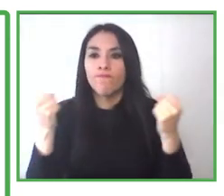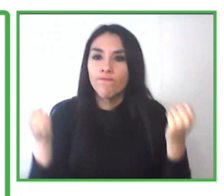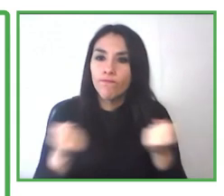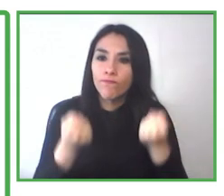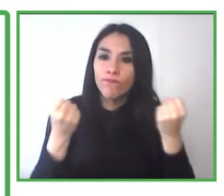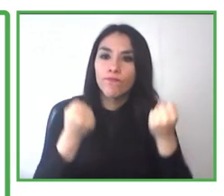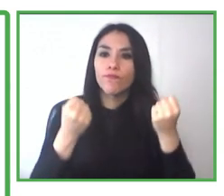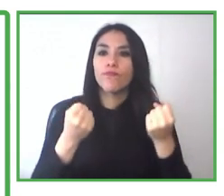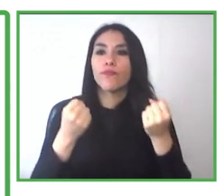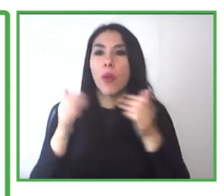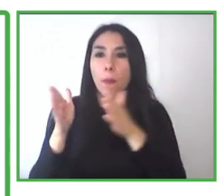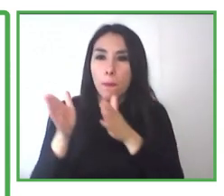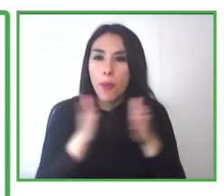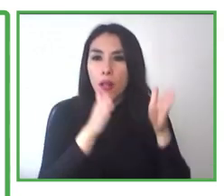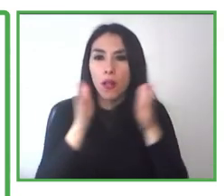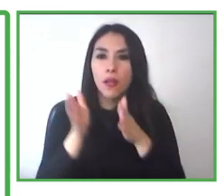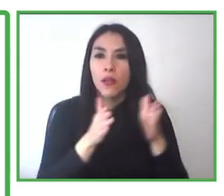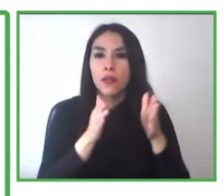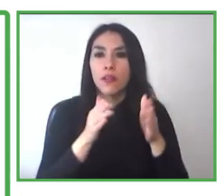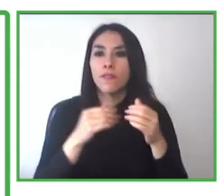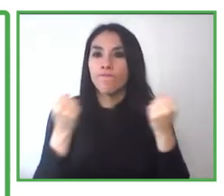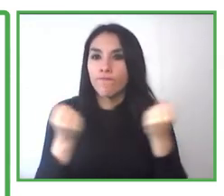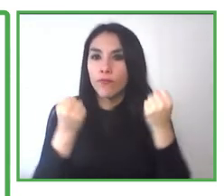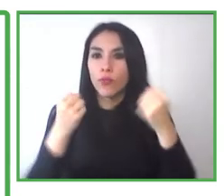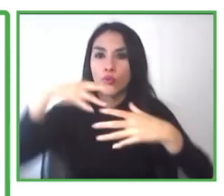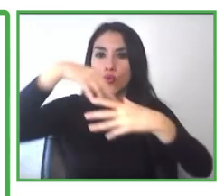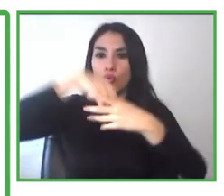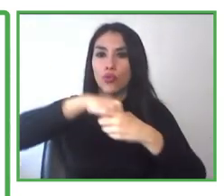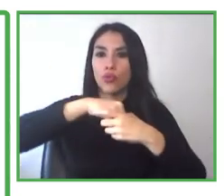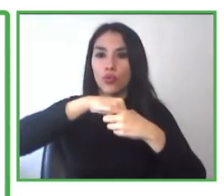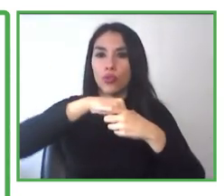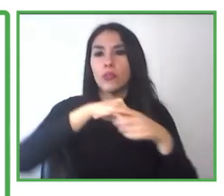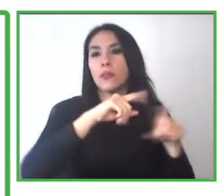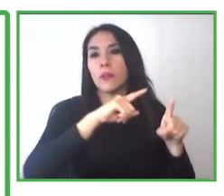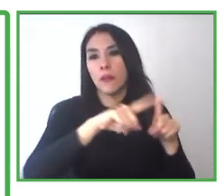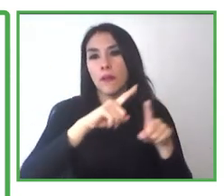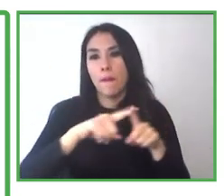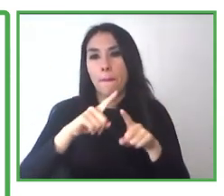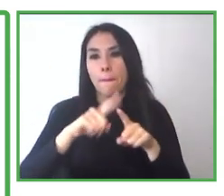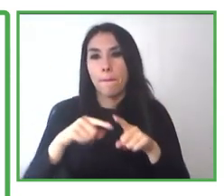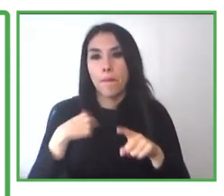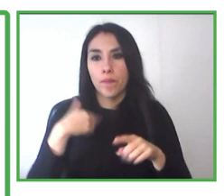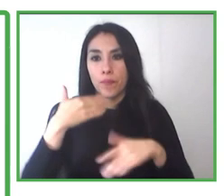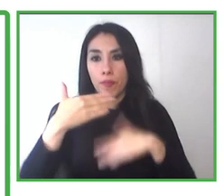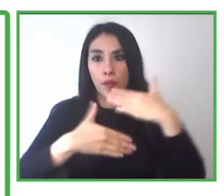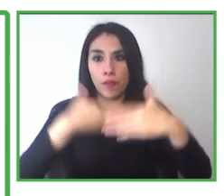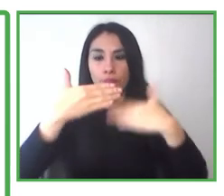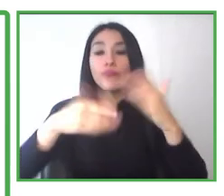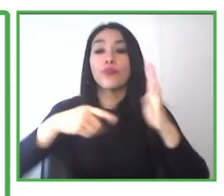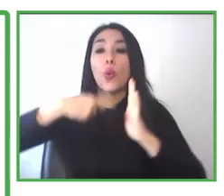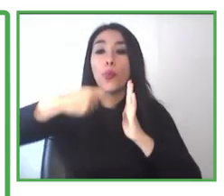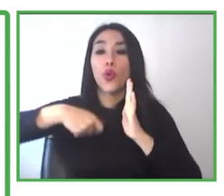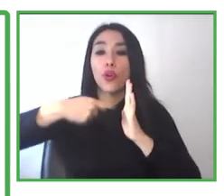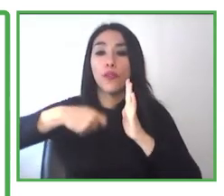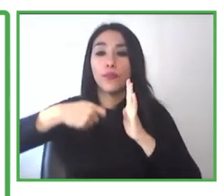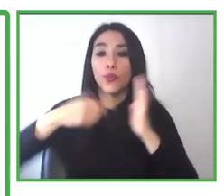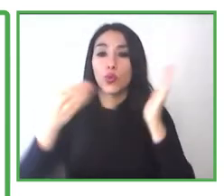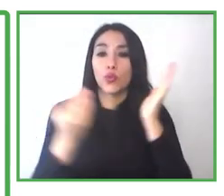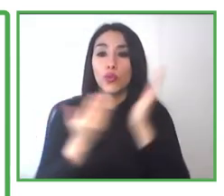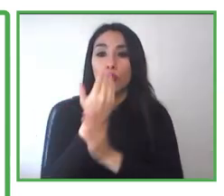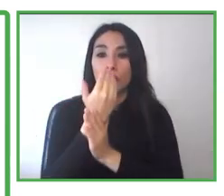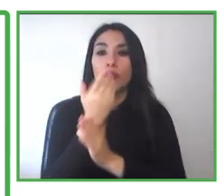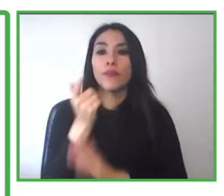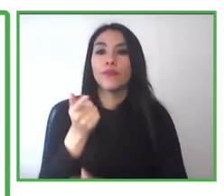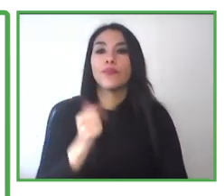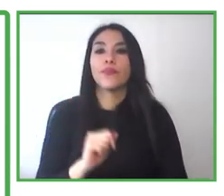diversity. And also to tell you, this project began in 2013 in response to the demand of people